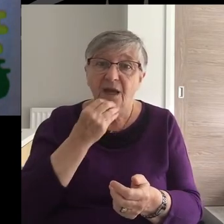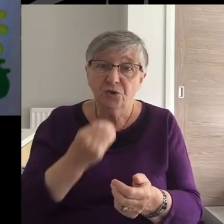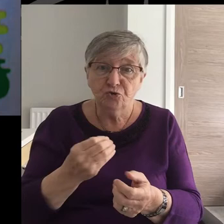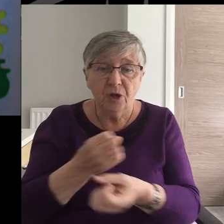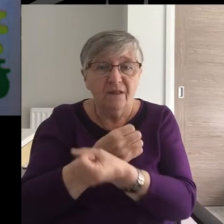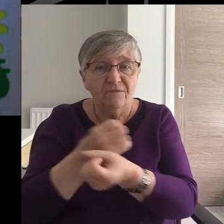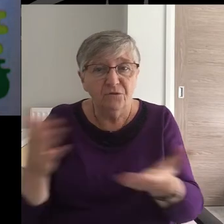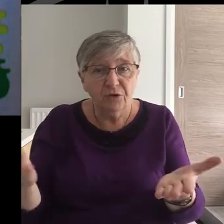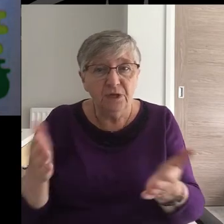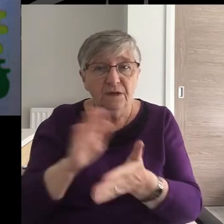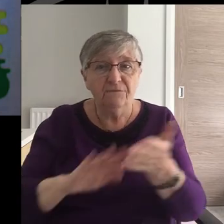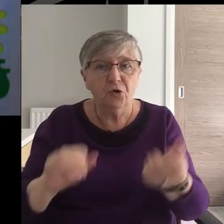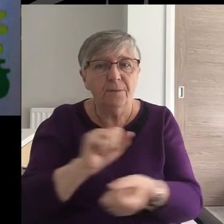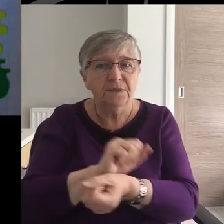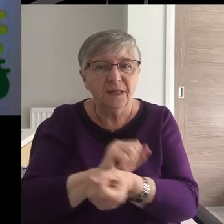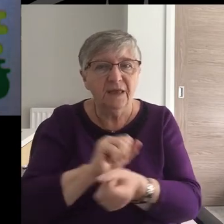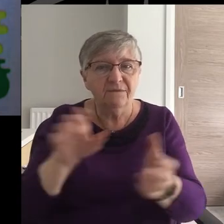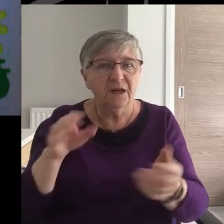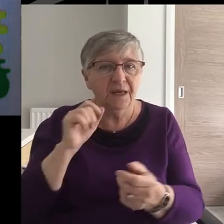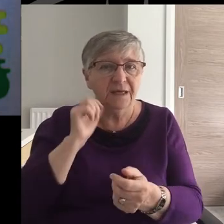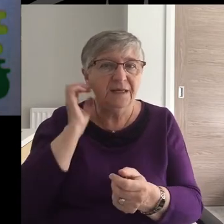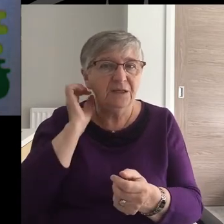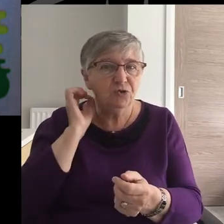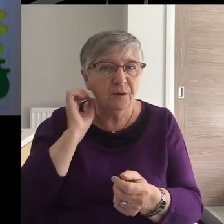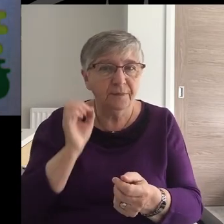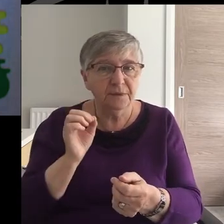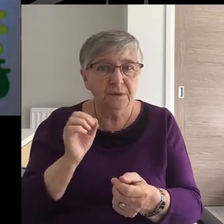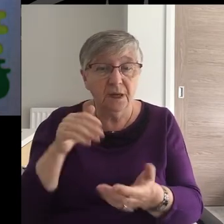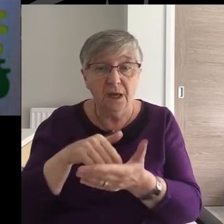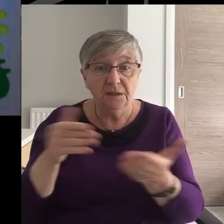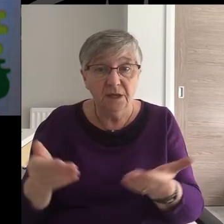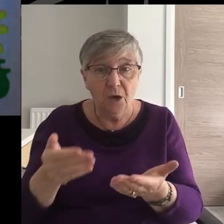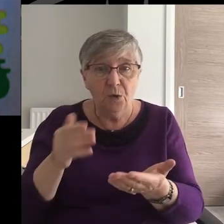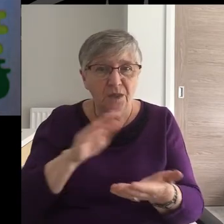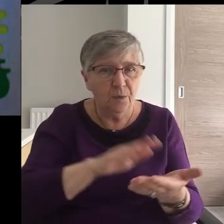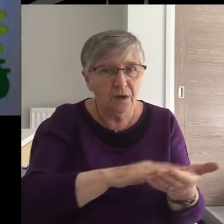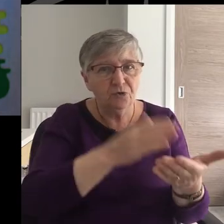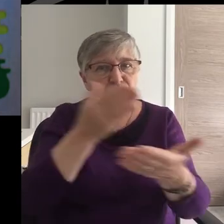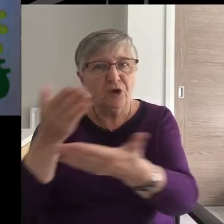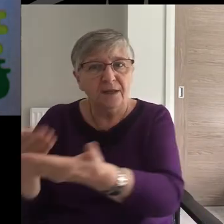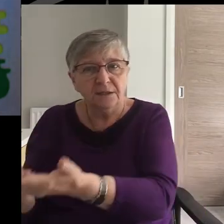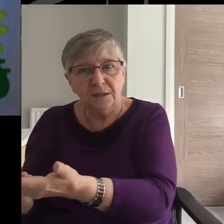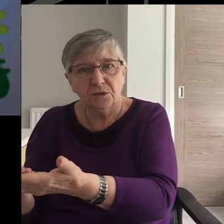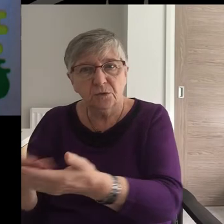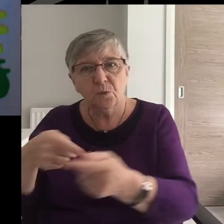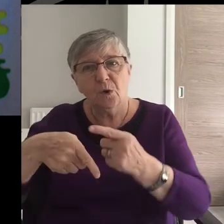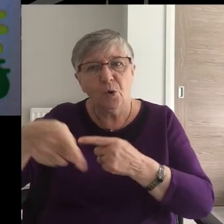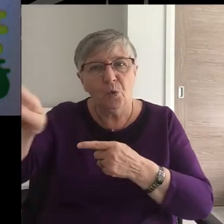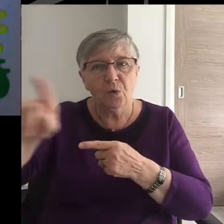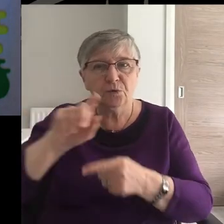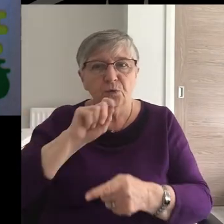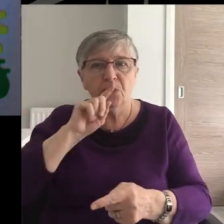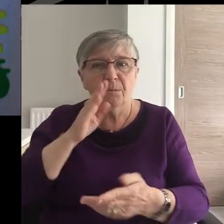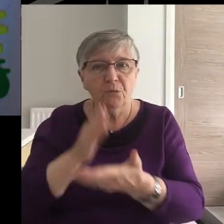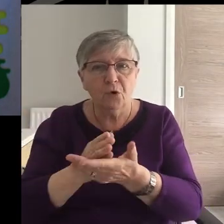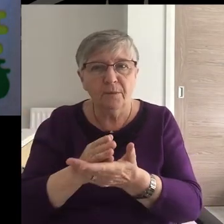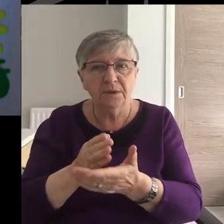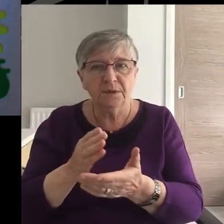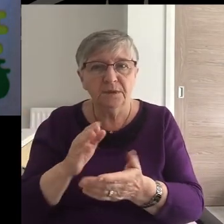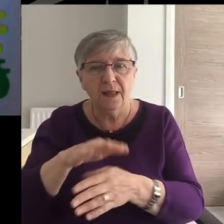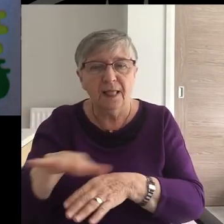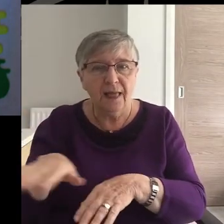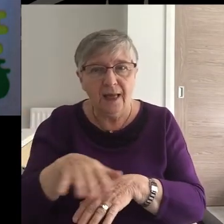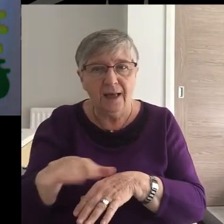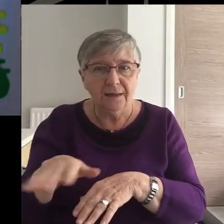been delivered by God from slavery in Egypt, and now they were in transition as they journeyed to the promised land.